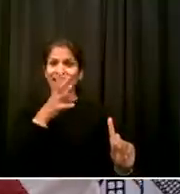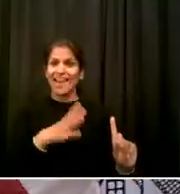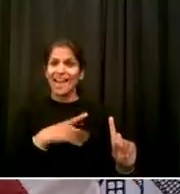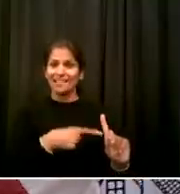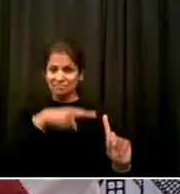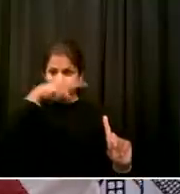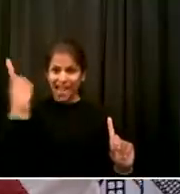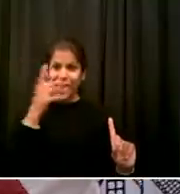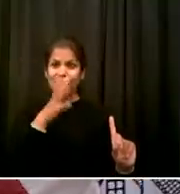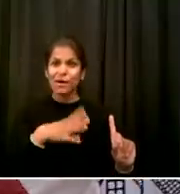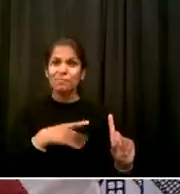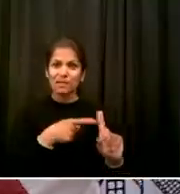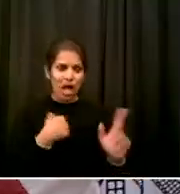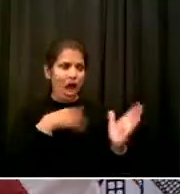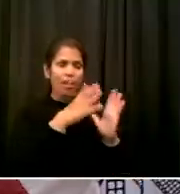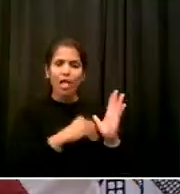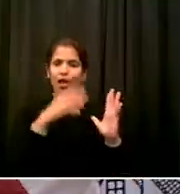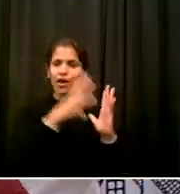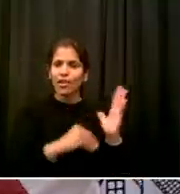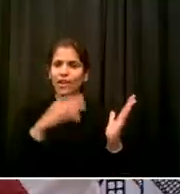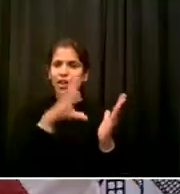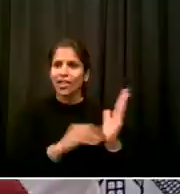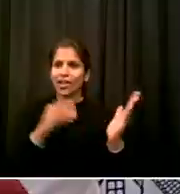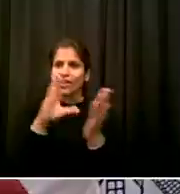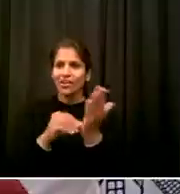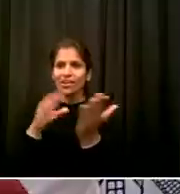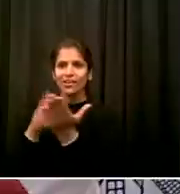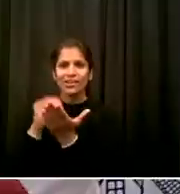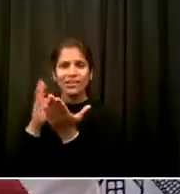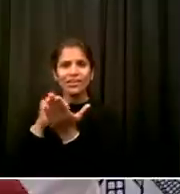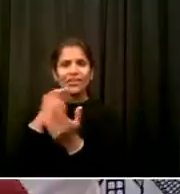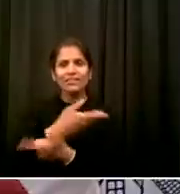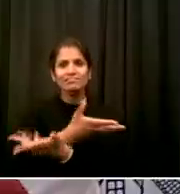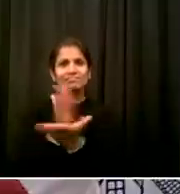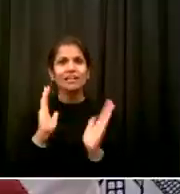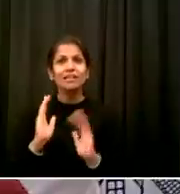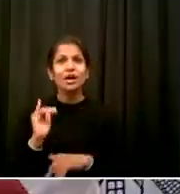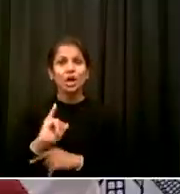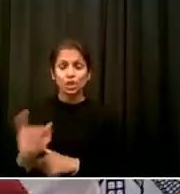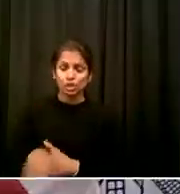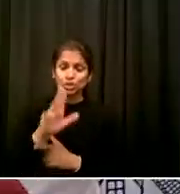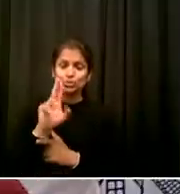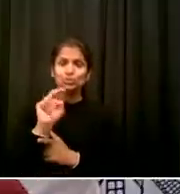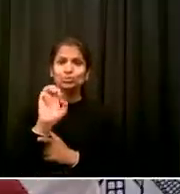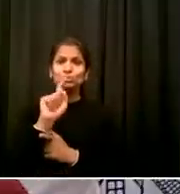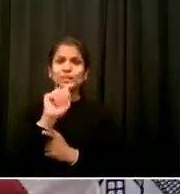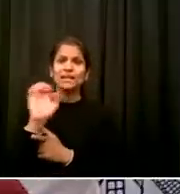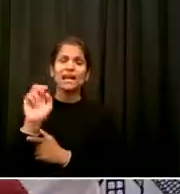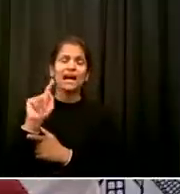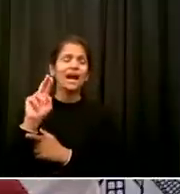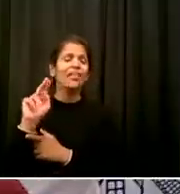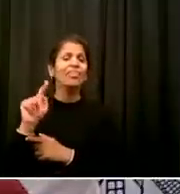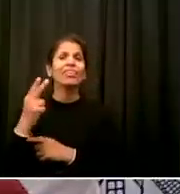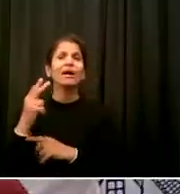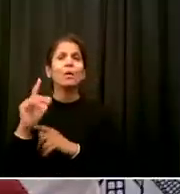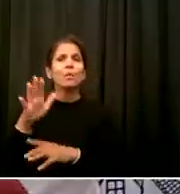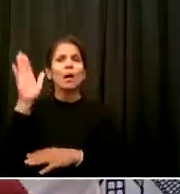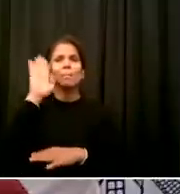And Juneteenth, let it be a beginning For all of us who don't know enough of a new recognition